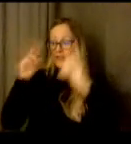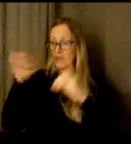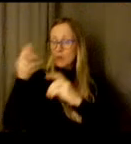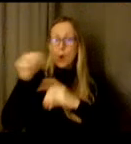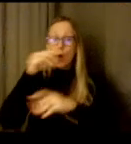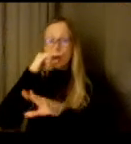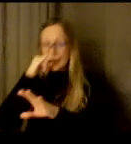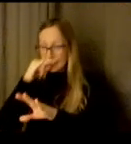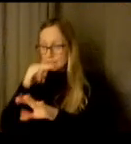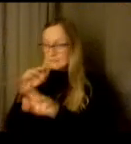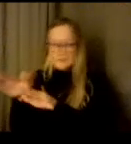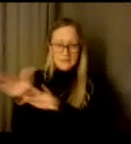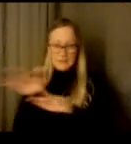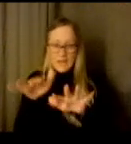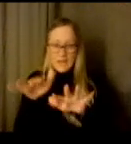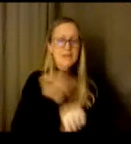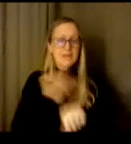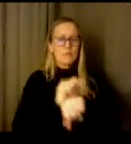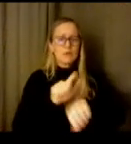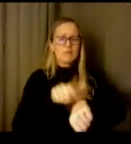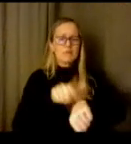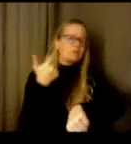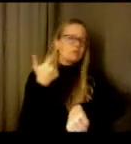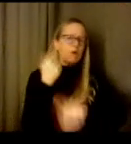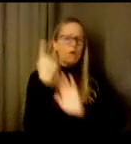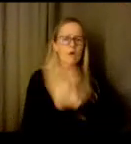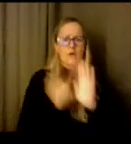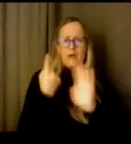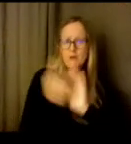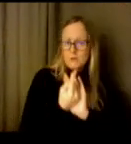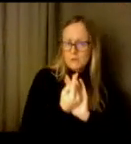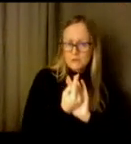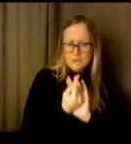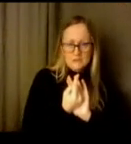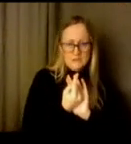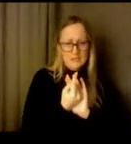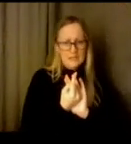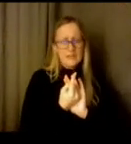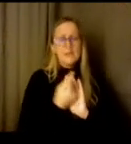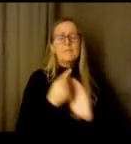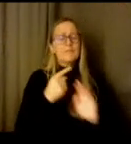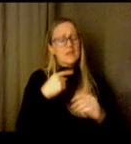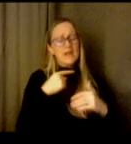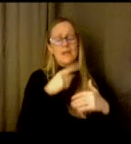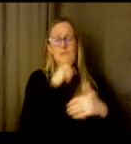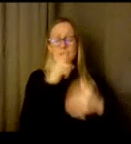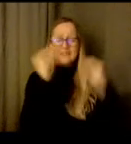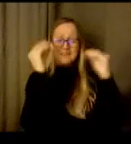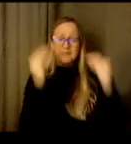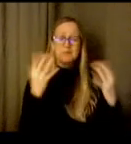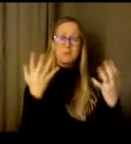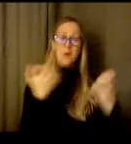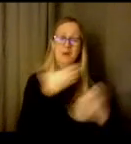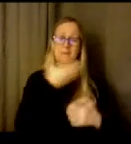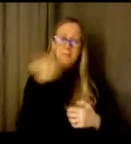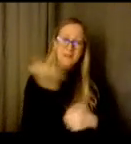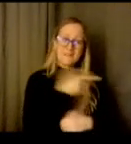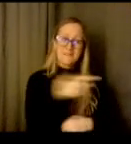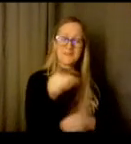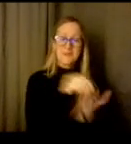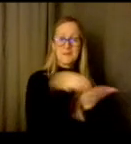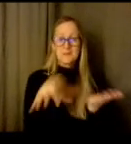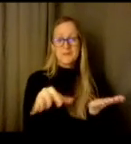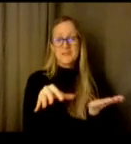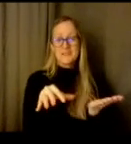long hours and again i think it's in the core belief of wanting the best for their students and so part of us um are looking at in terms of a